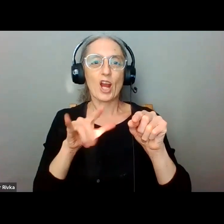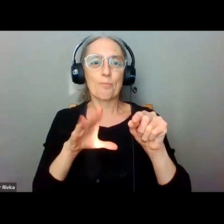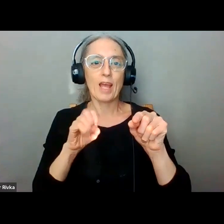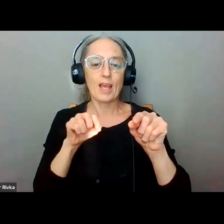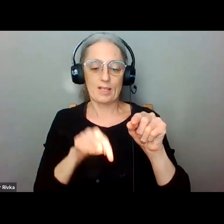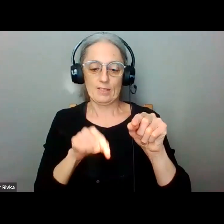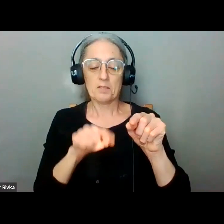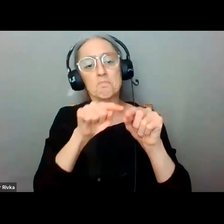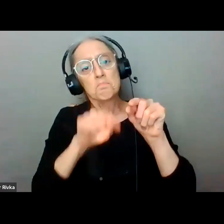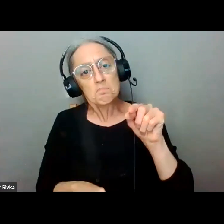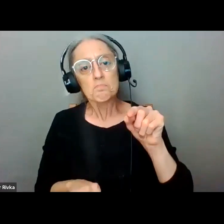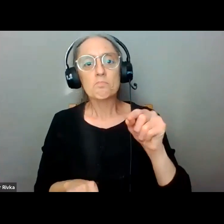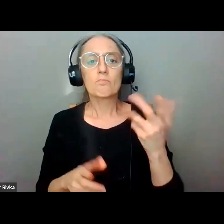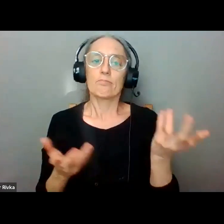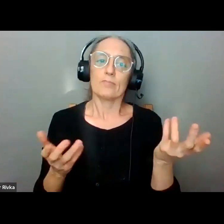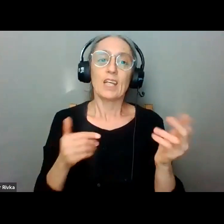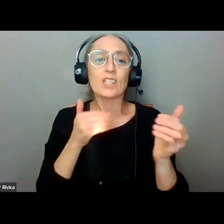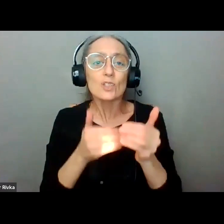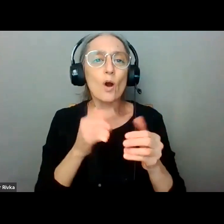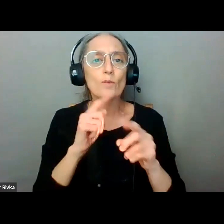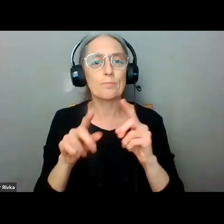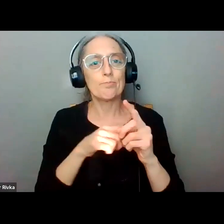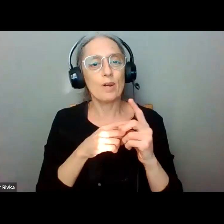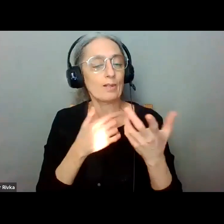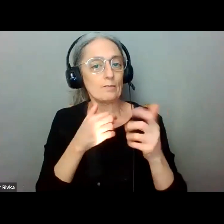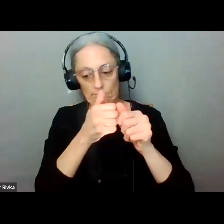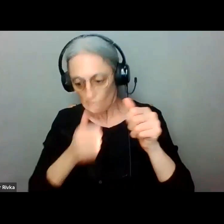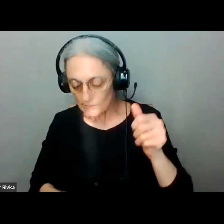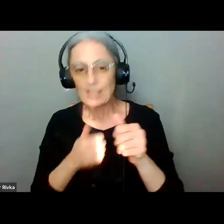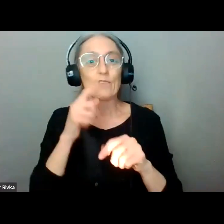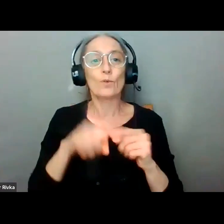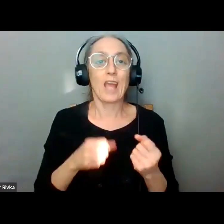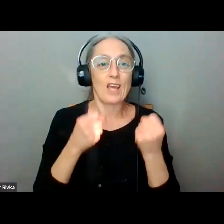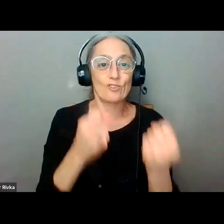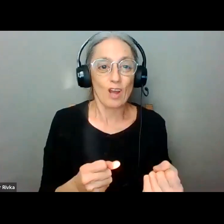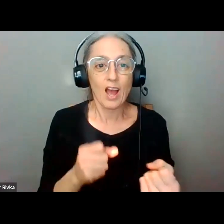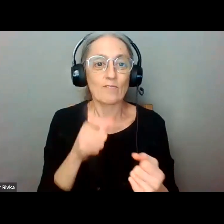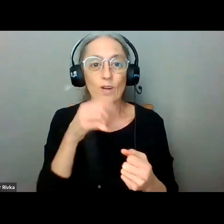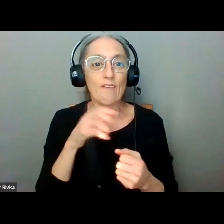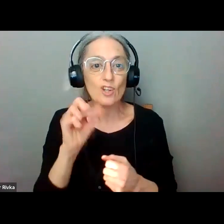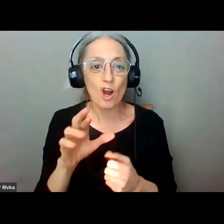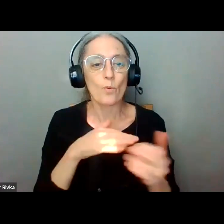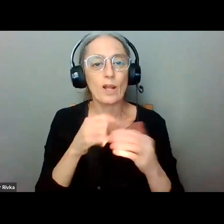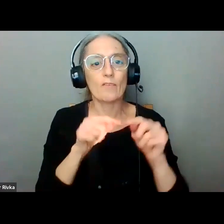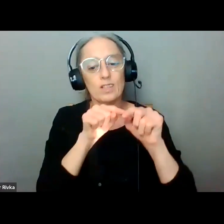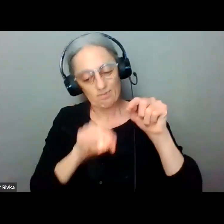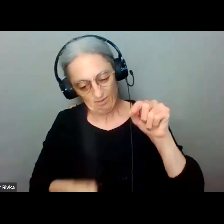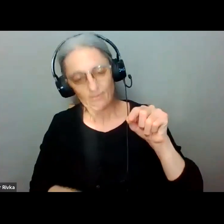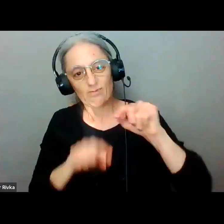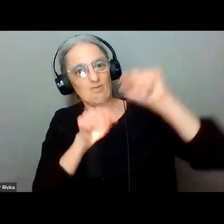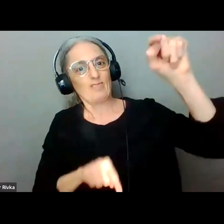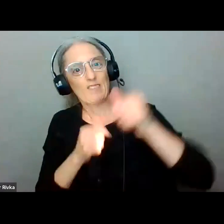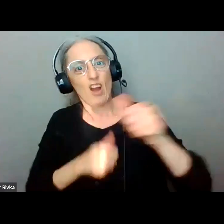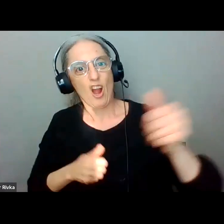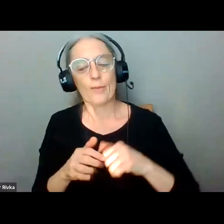especially if you don't have access to a car or cannot drive um this you know it's it's a distance the